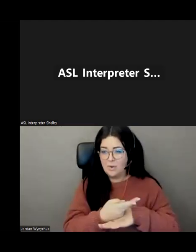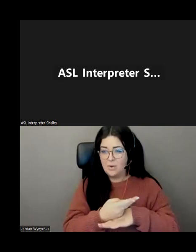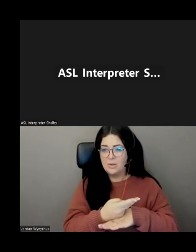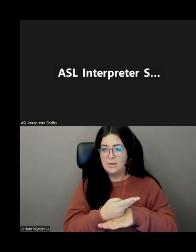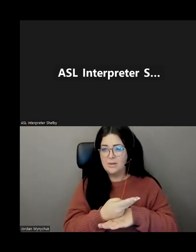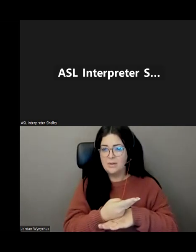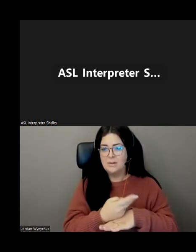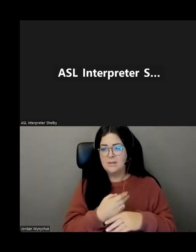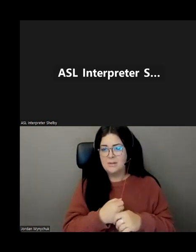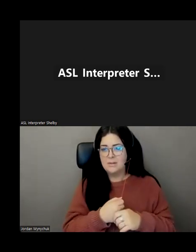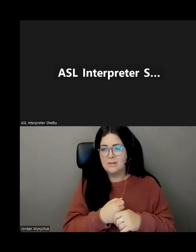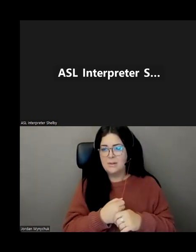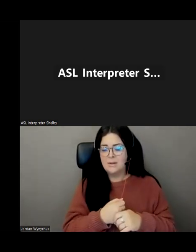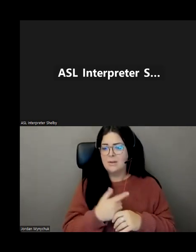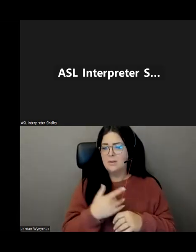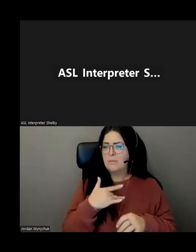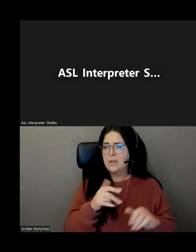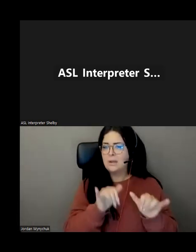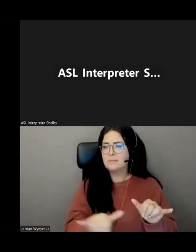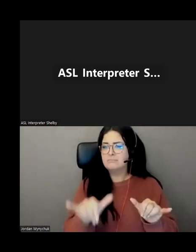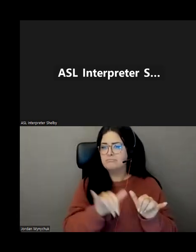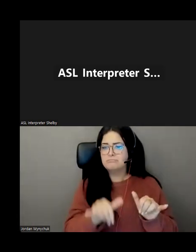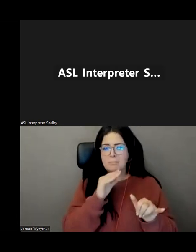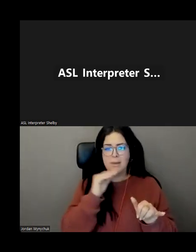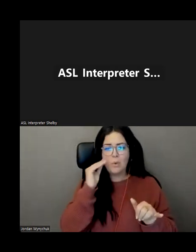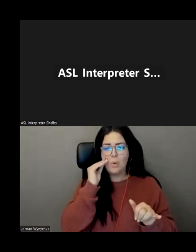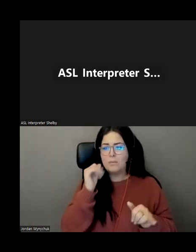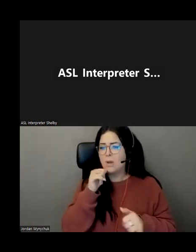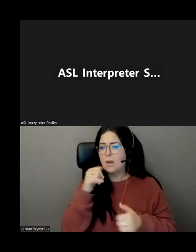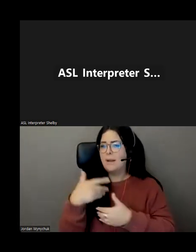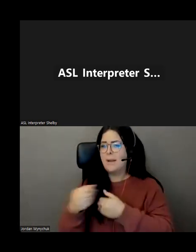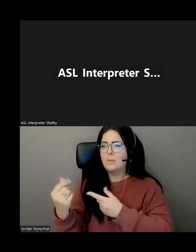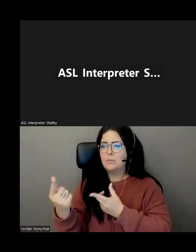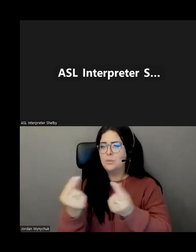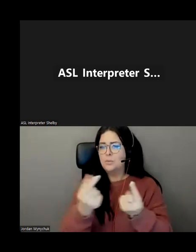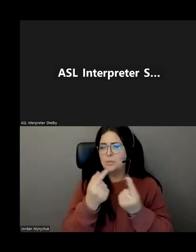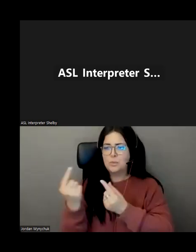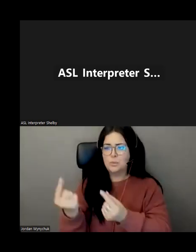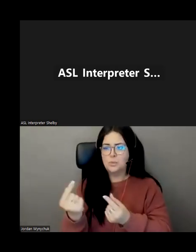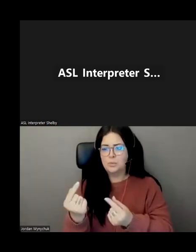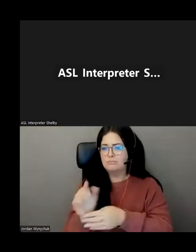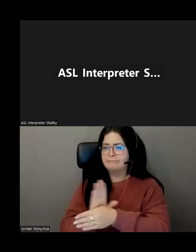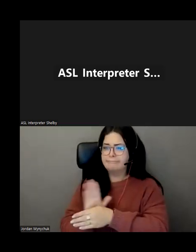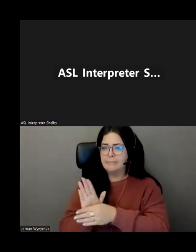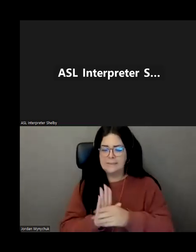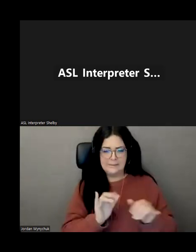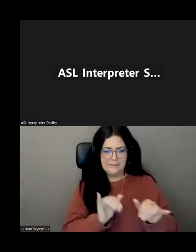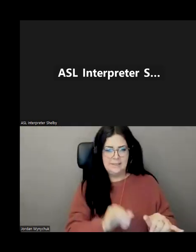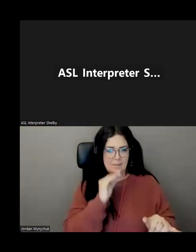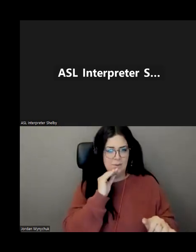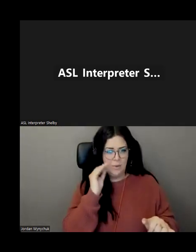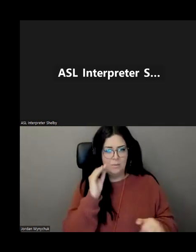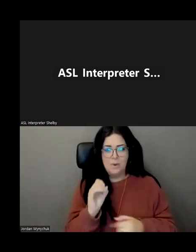um at home you're not you're not moving around uh outside as much or